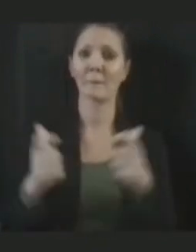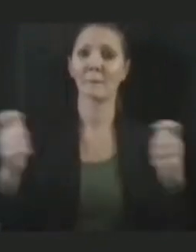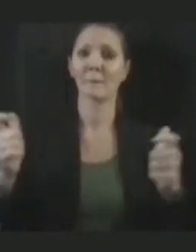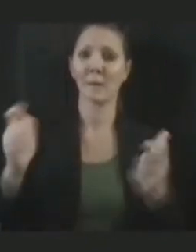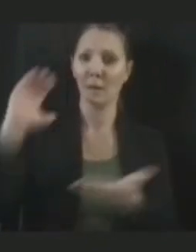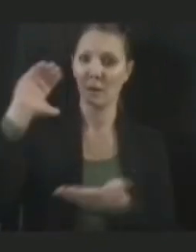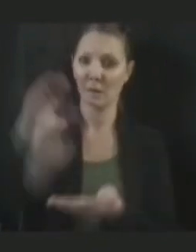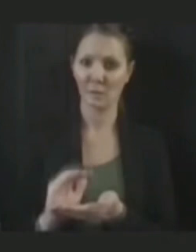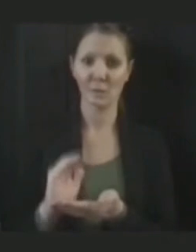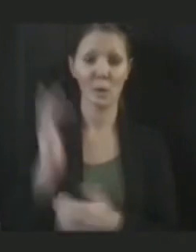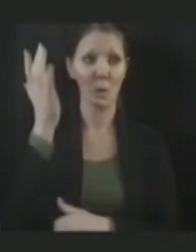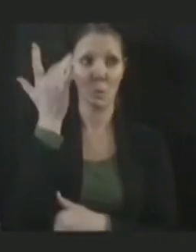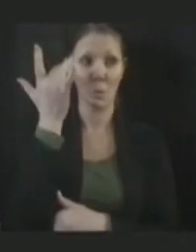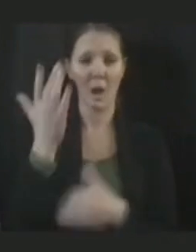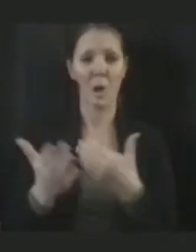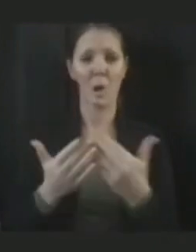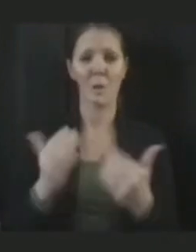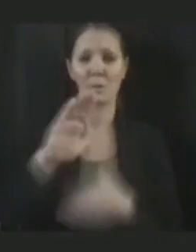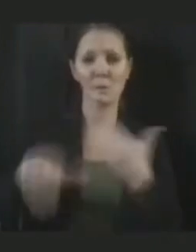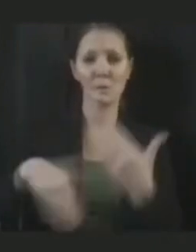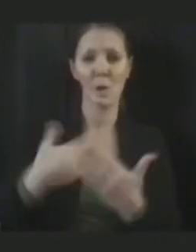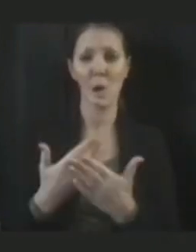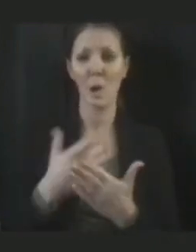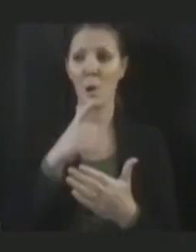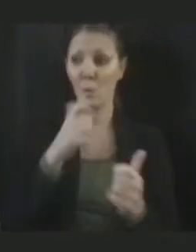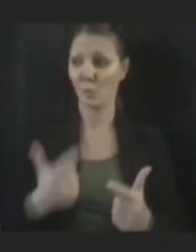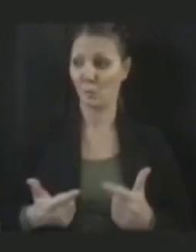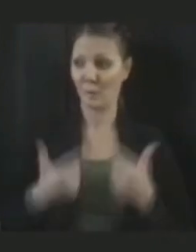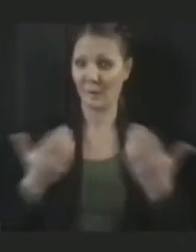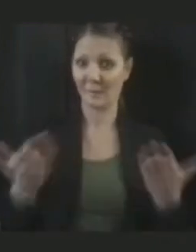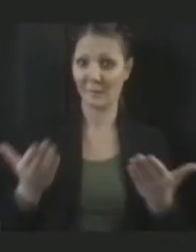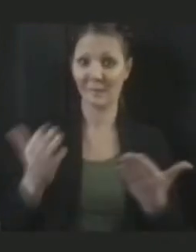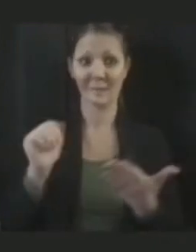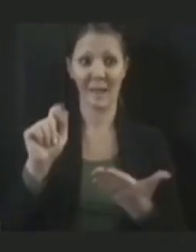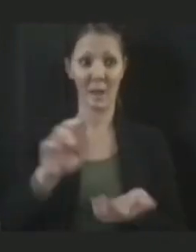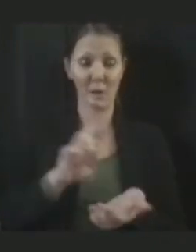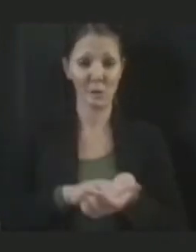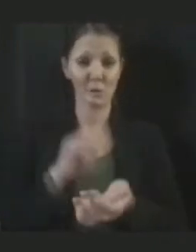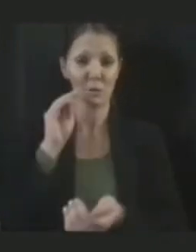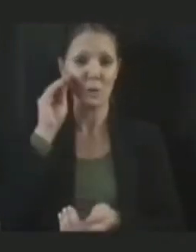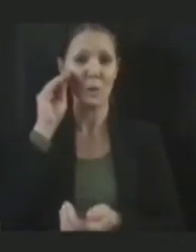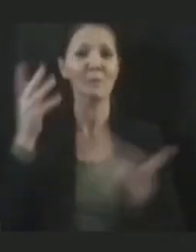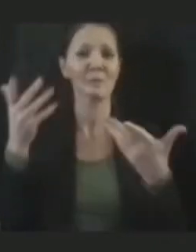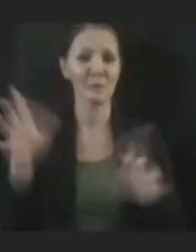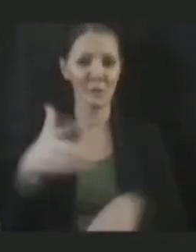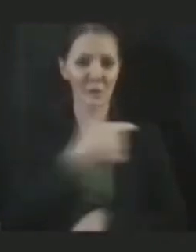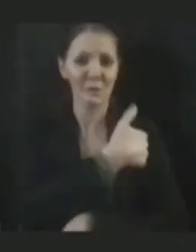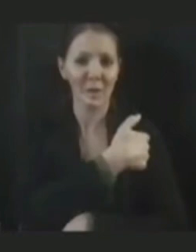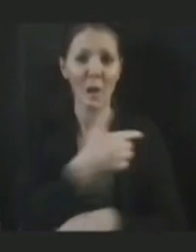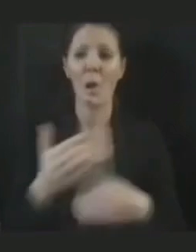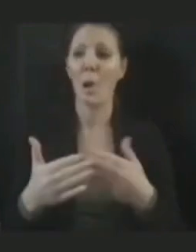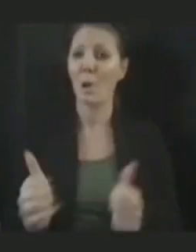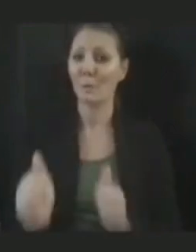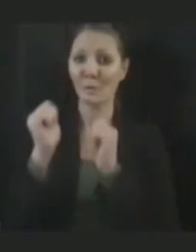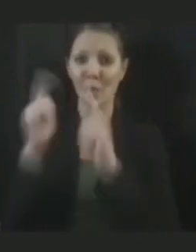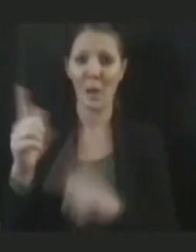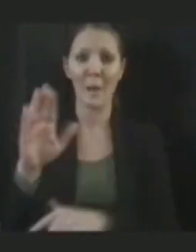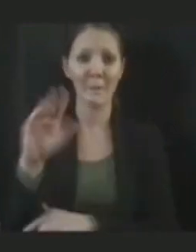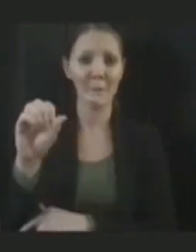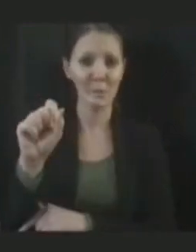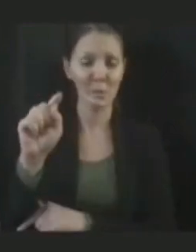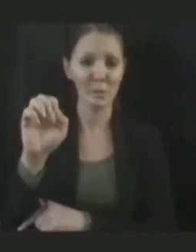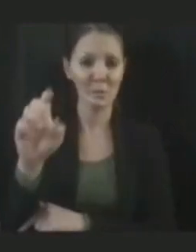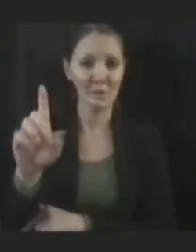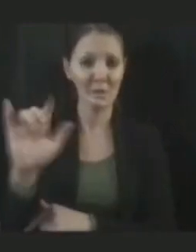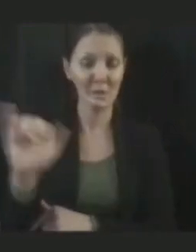almost all of our residents are vaccinated. The vast majority are boosted. Almost all of our nurses